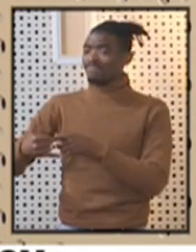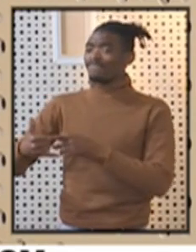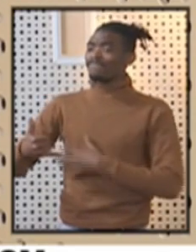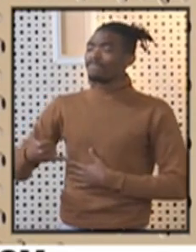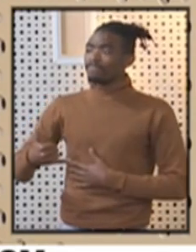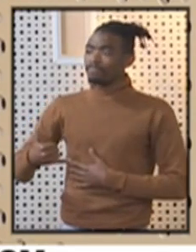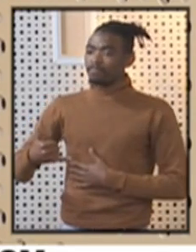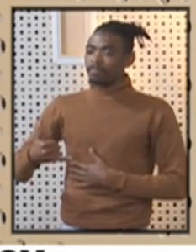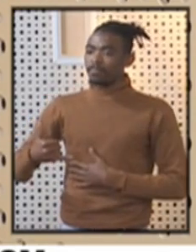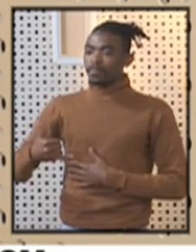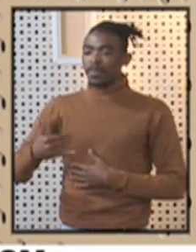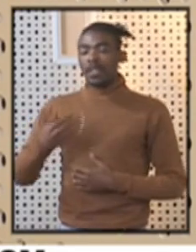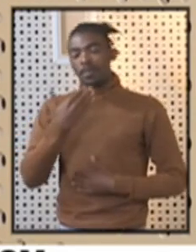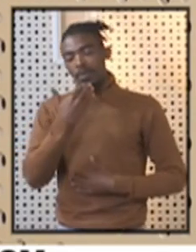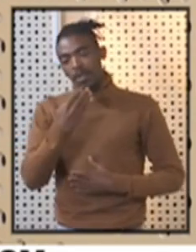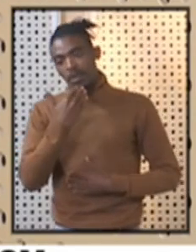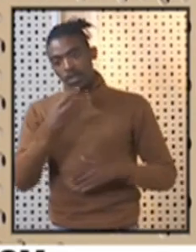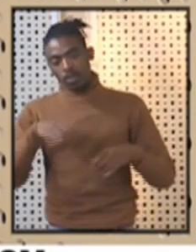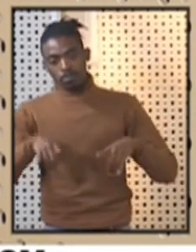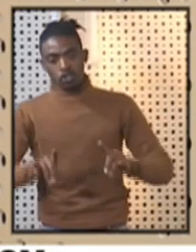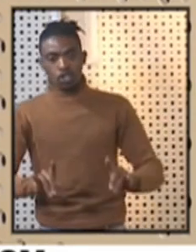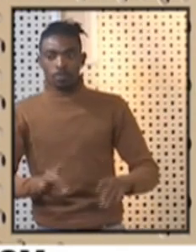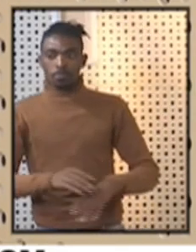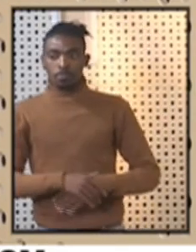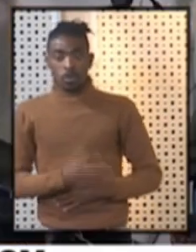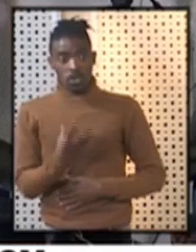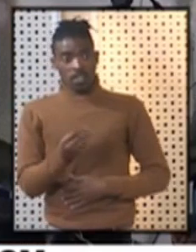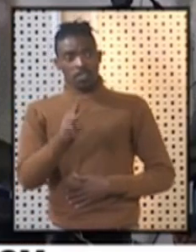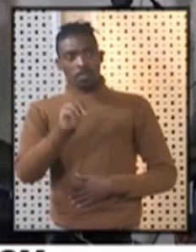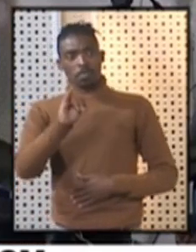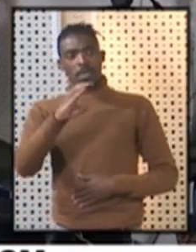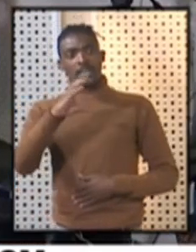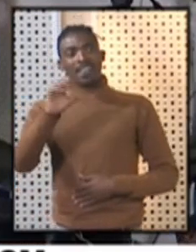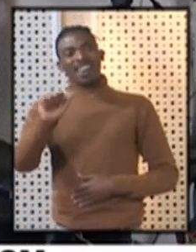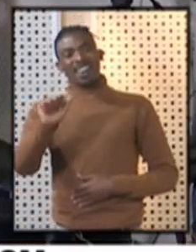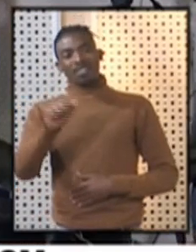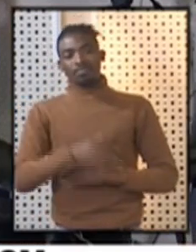Thank you, Chair. I have Mika from Citizen on the line.